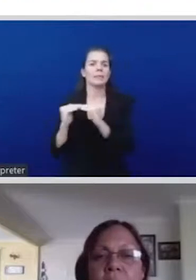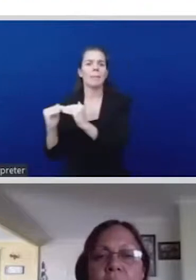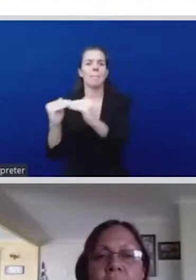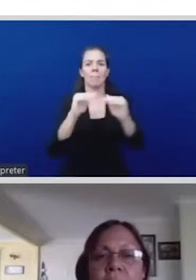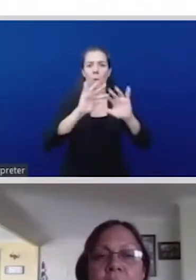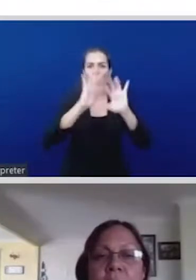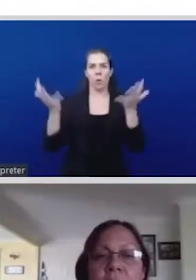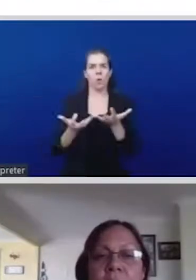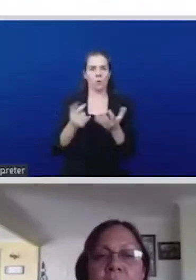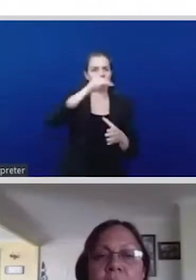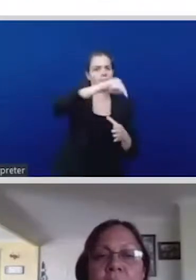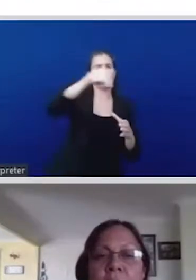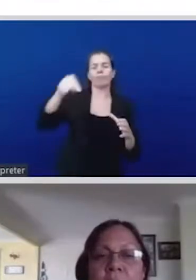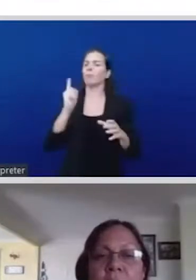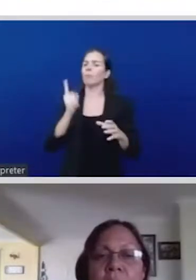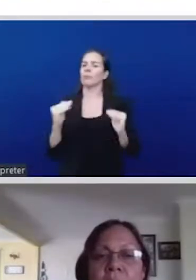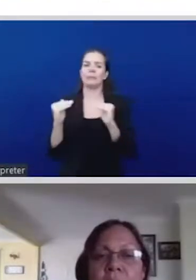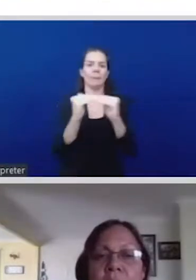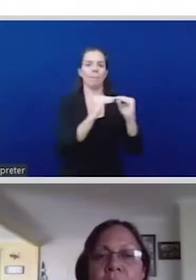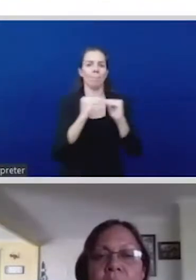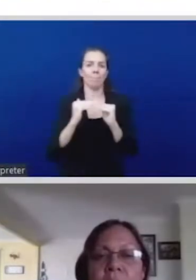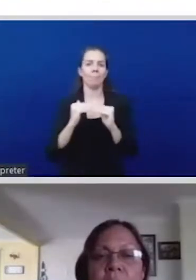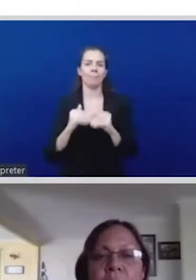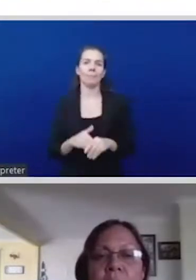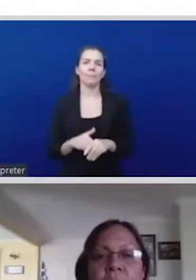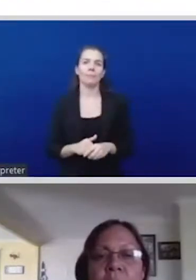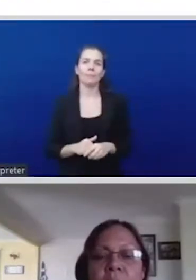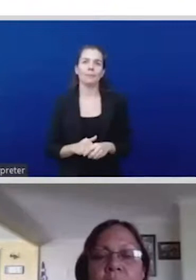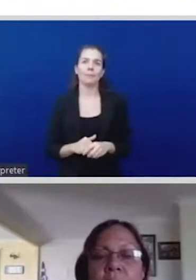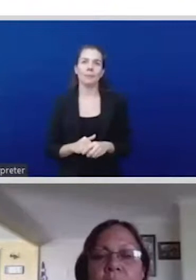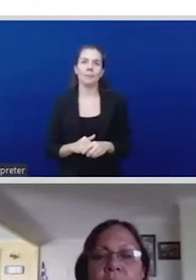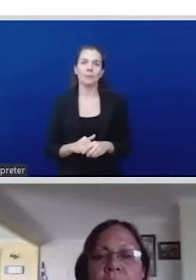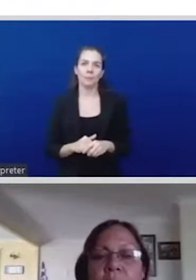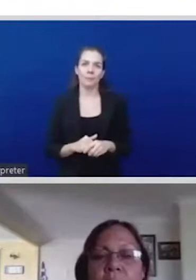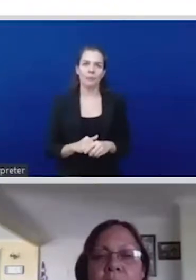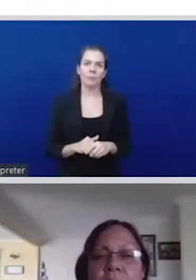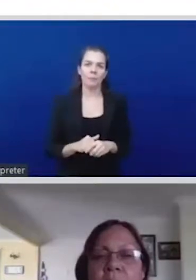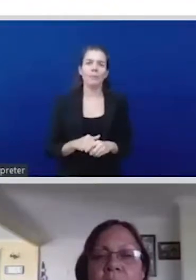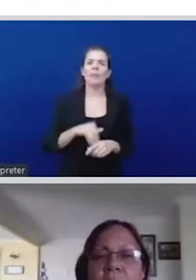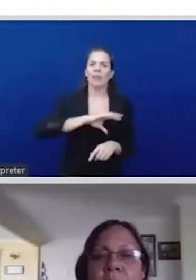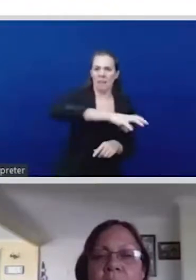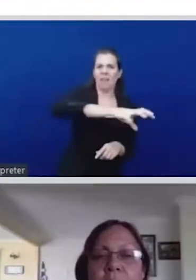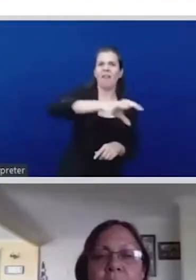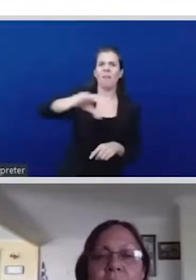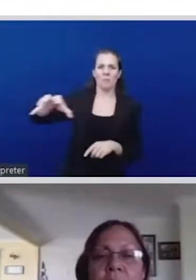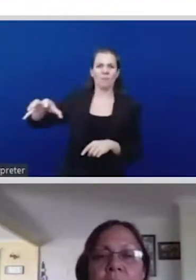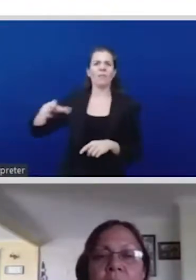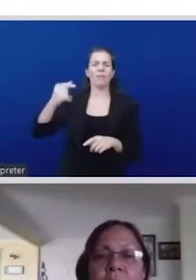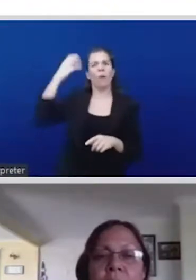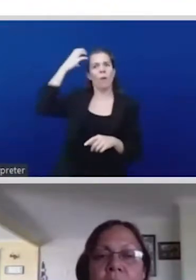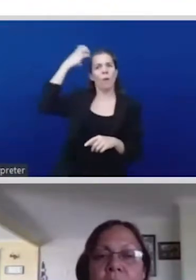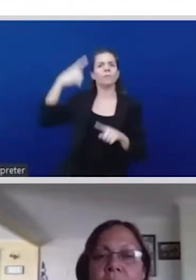I think in government's must commit to responsible and responsible and risk receptive